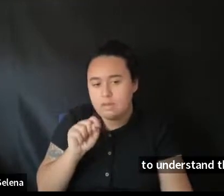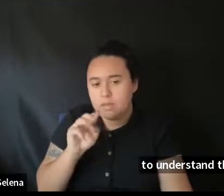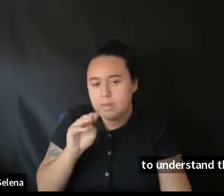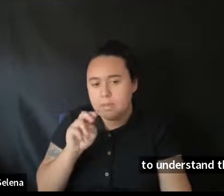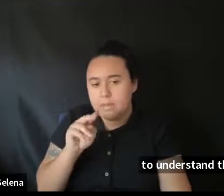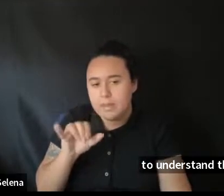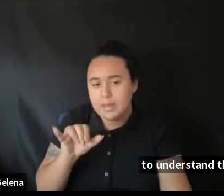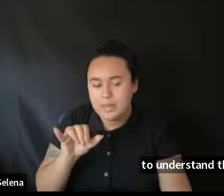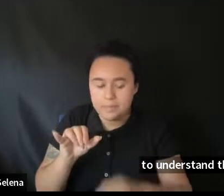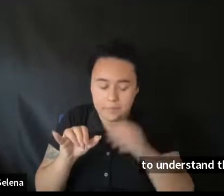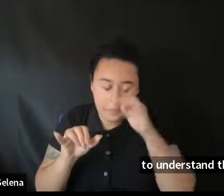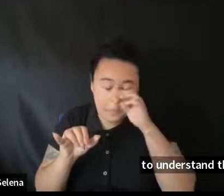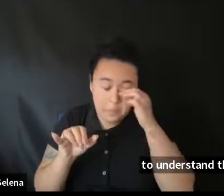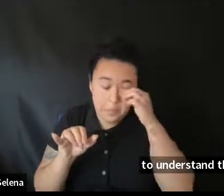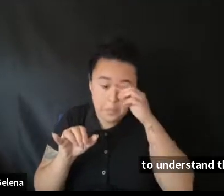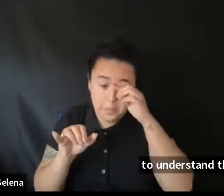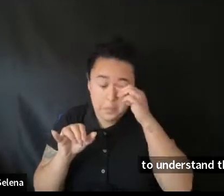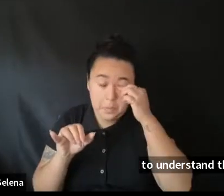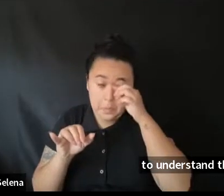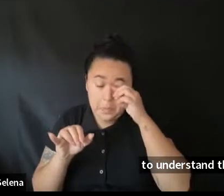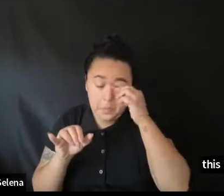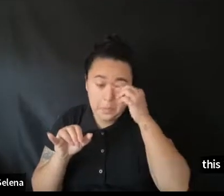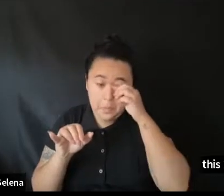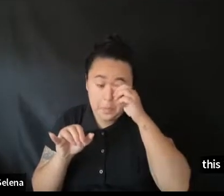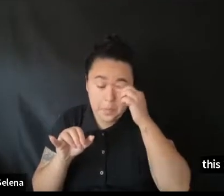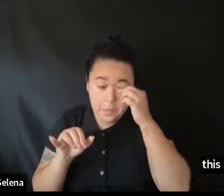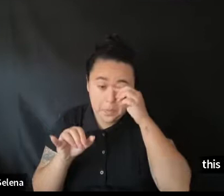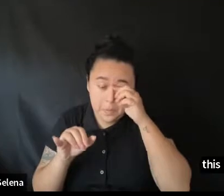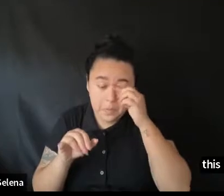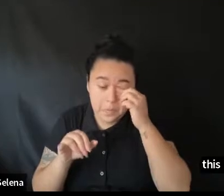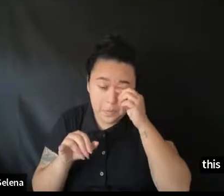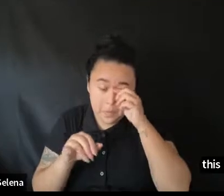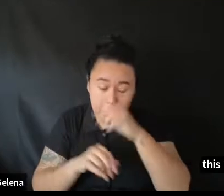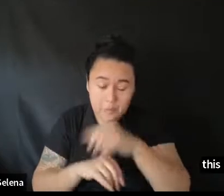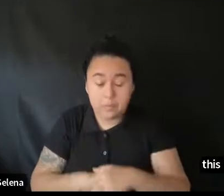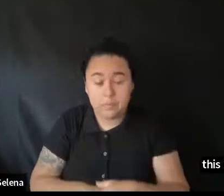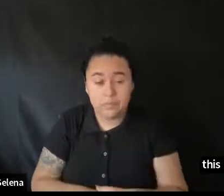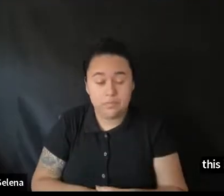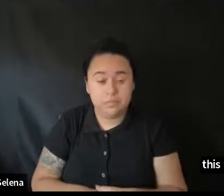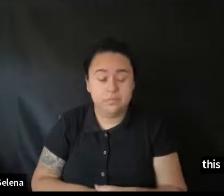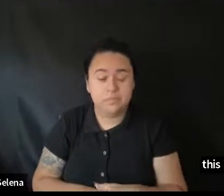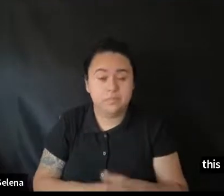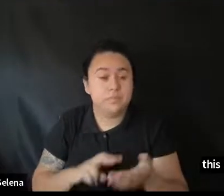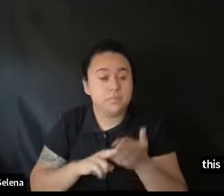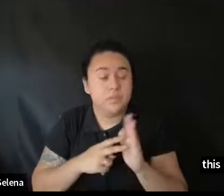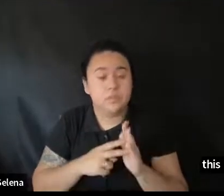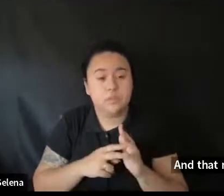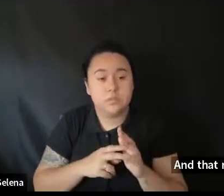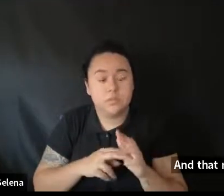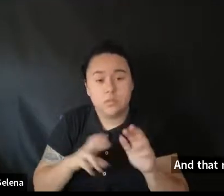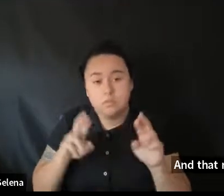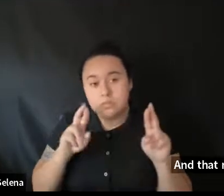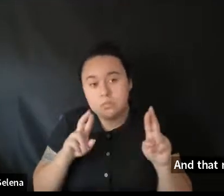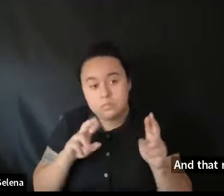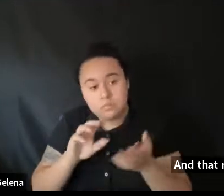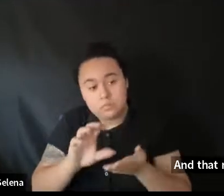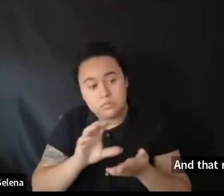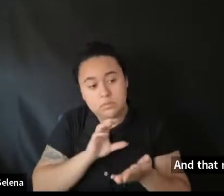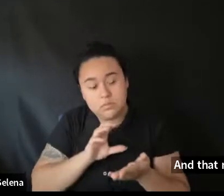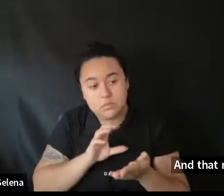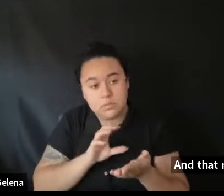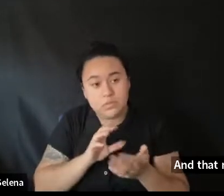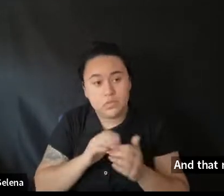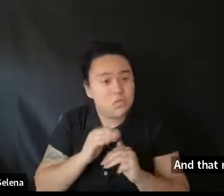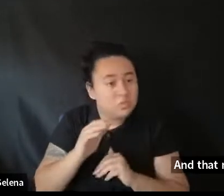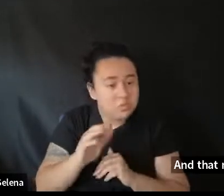are certain, you, you shouldn't really bank on it too, too hard because it does come after a